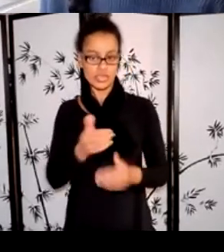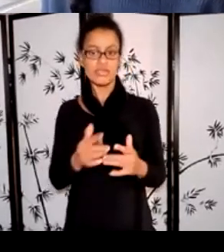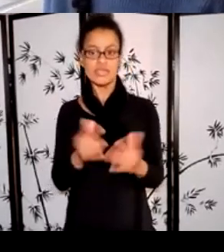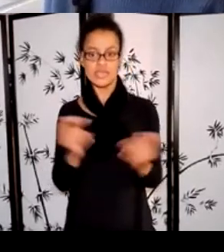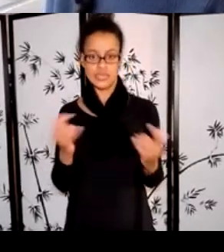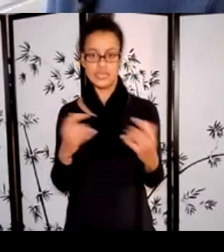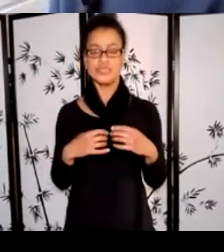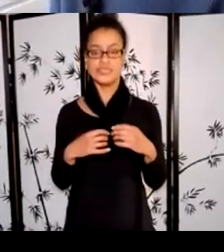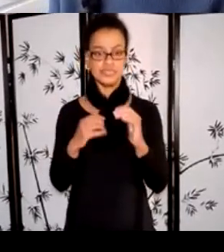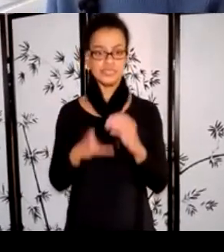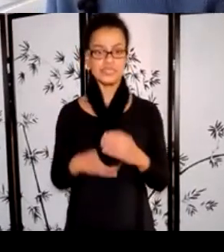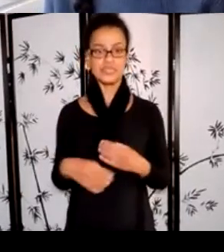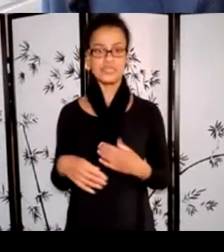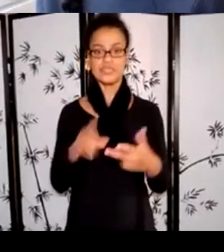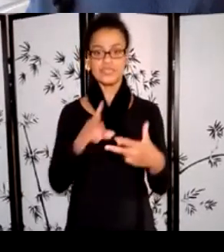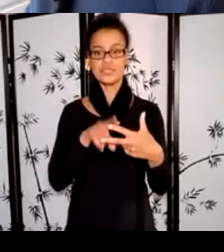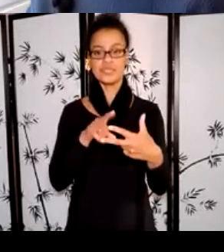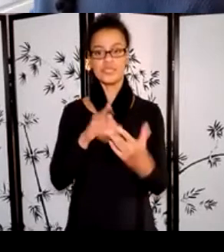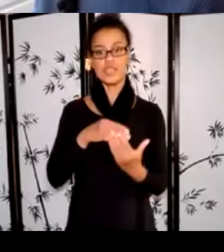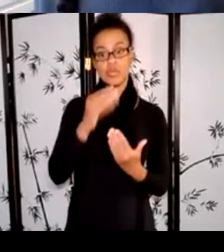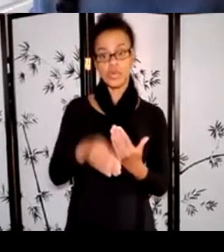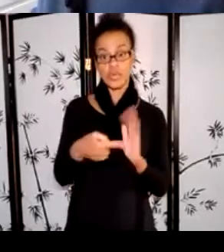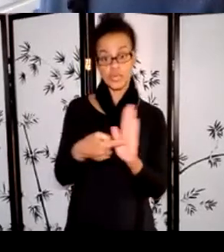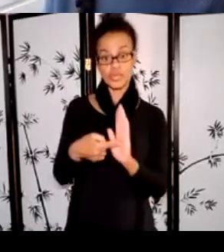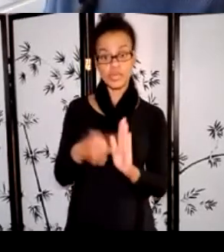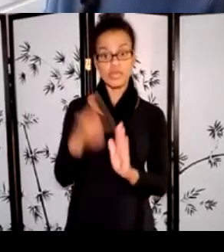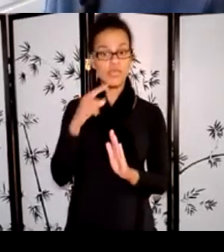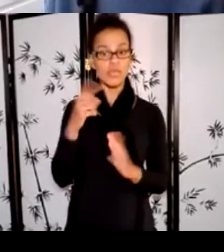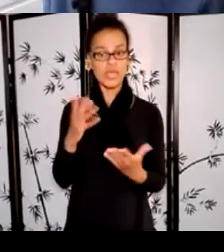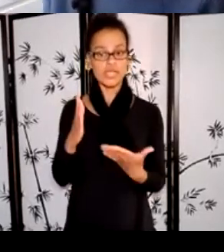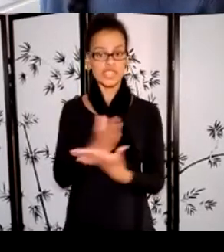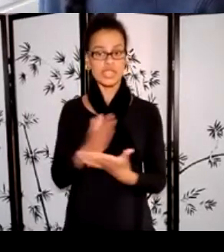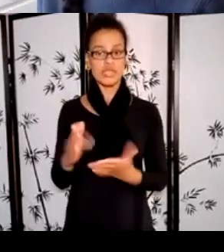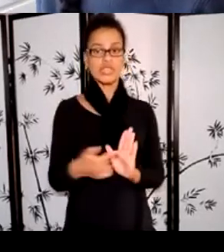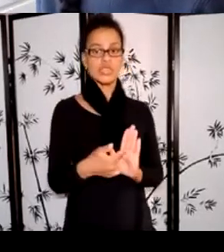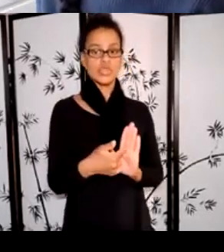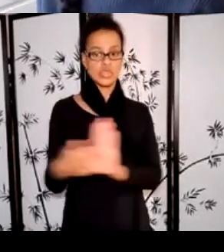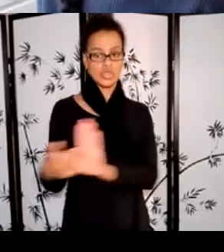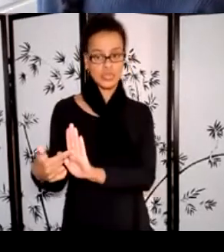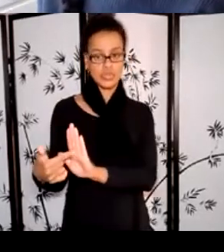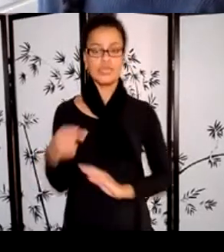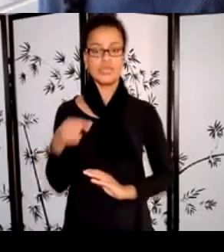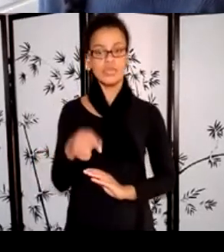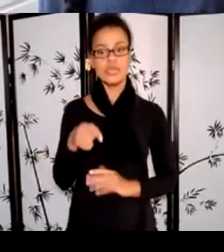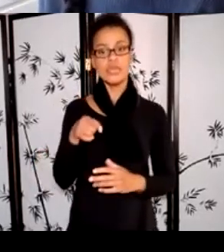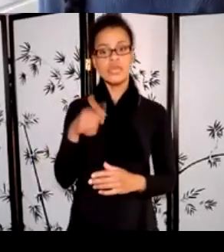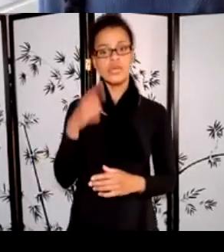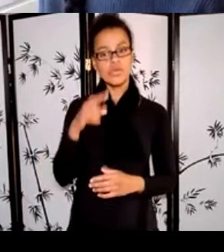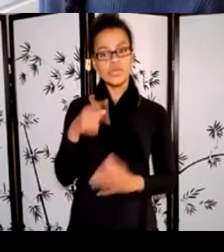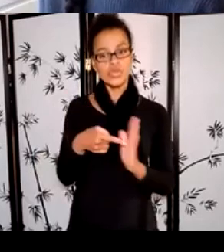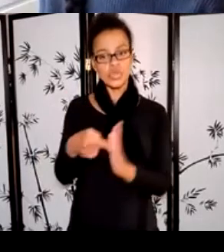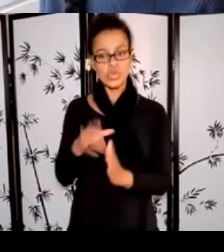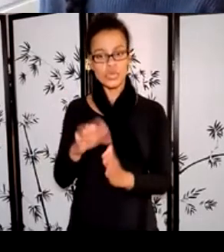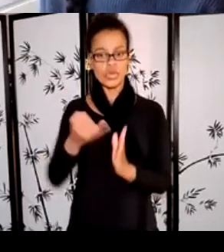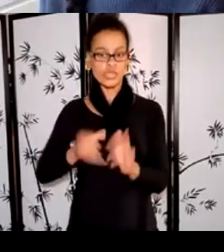Program and present is for the sharing of artistic work. So this project is focused on sharing your artistic work with the